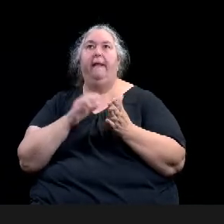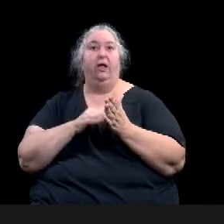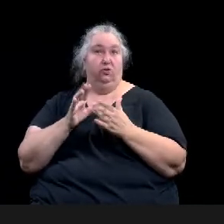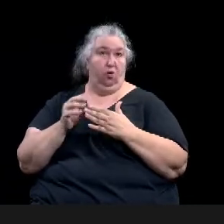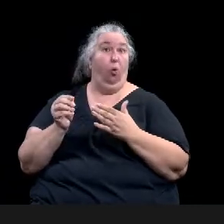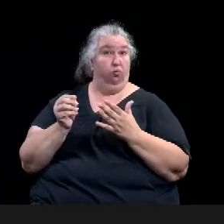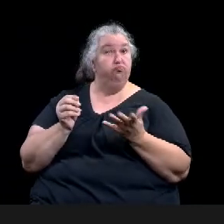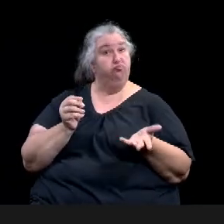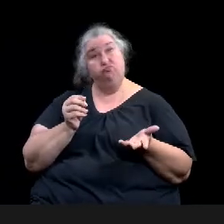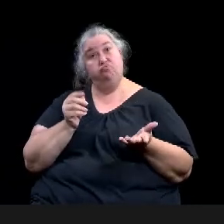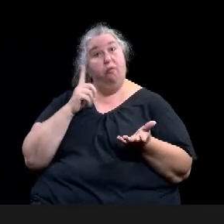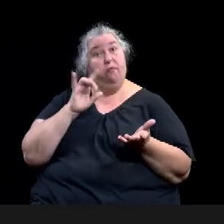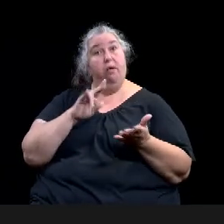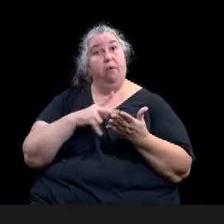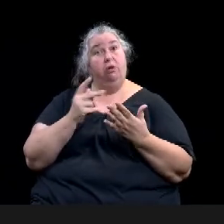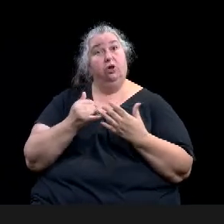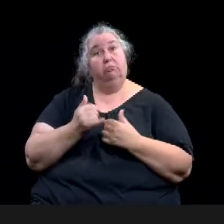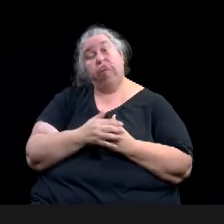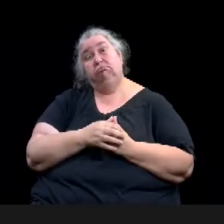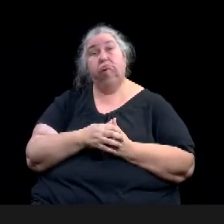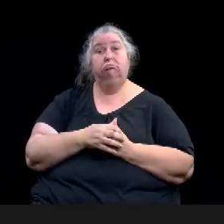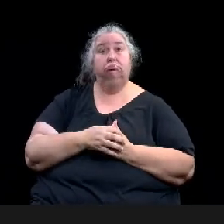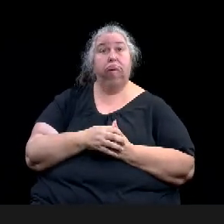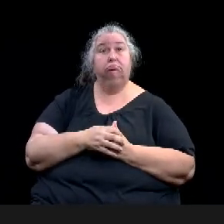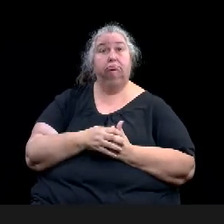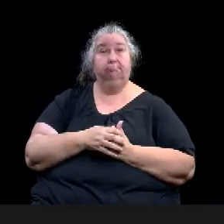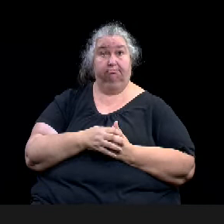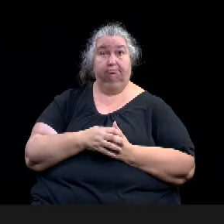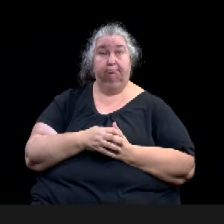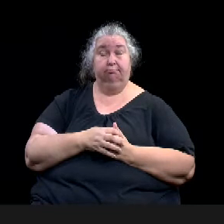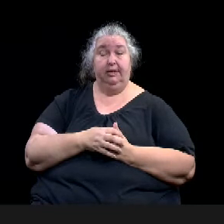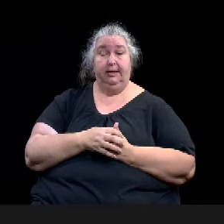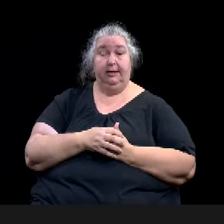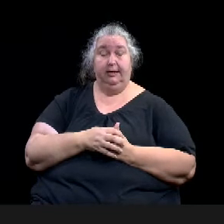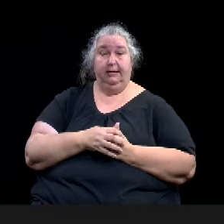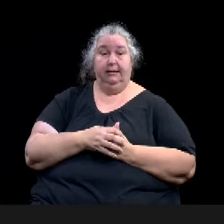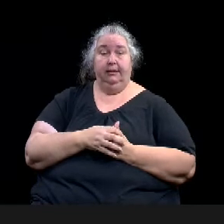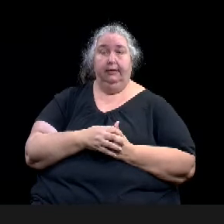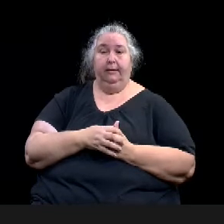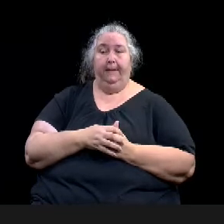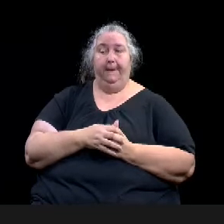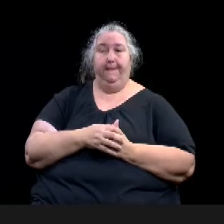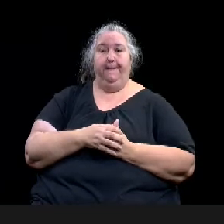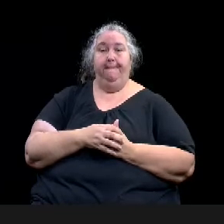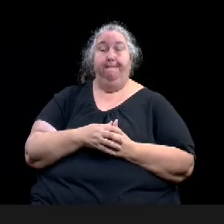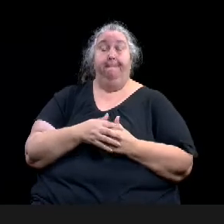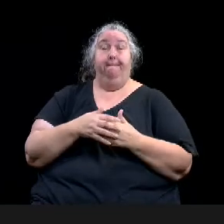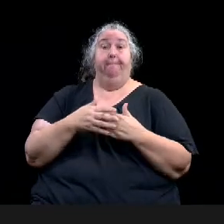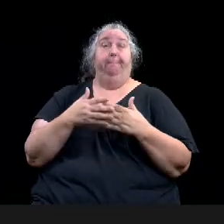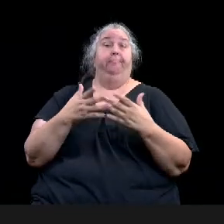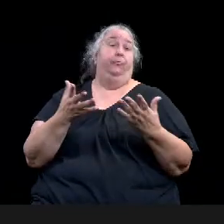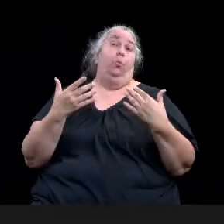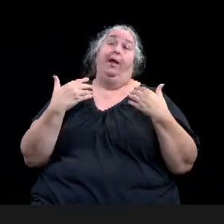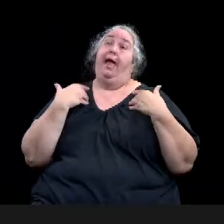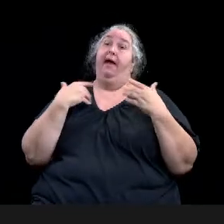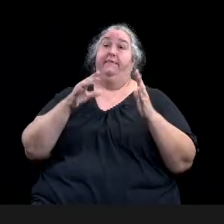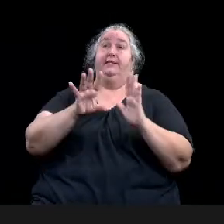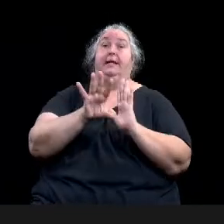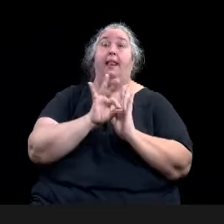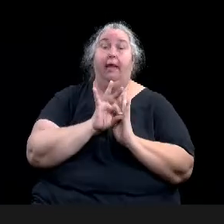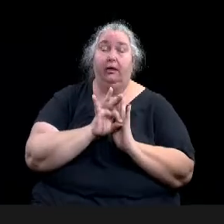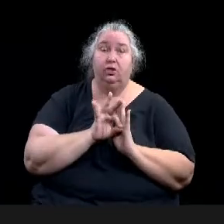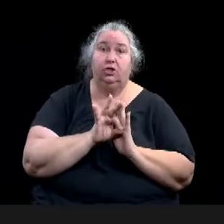we have a selection committee that we're recommending. It really is made up of people from what we consider sort of high touch departments,